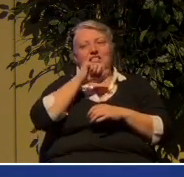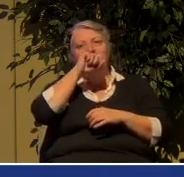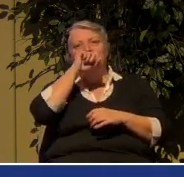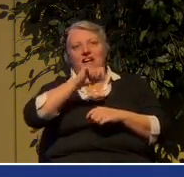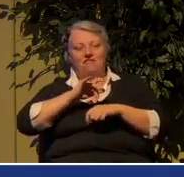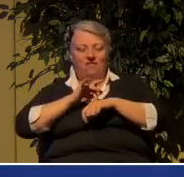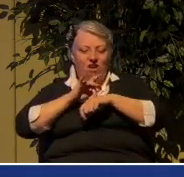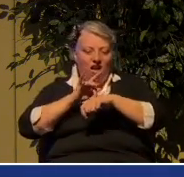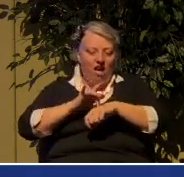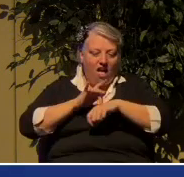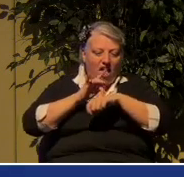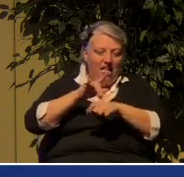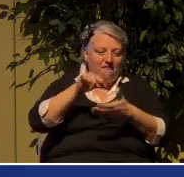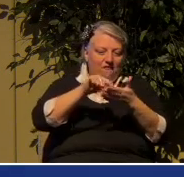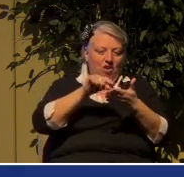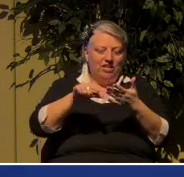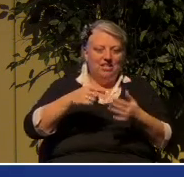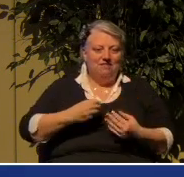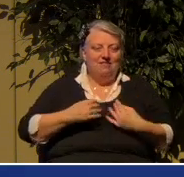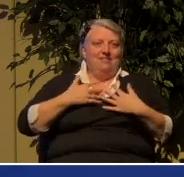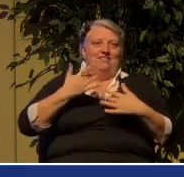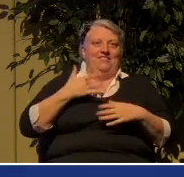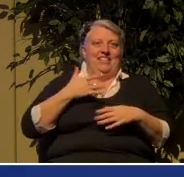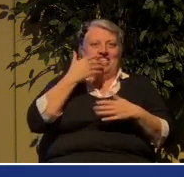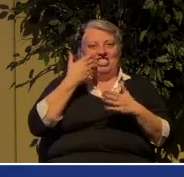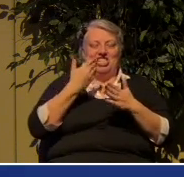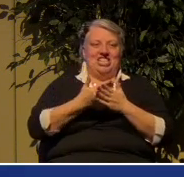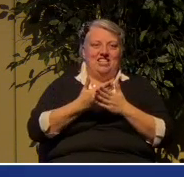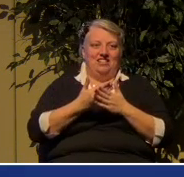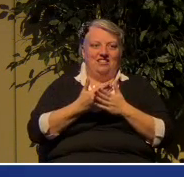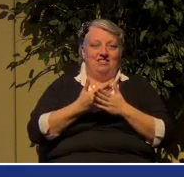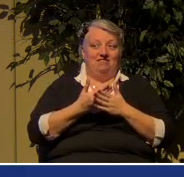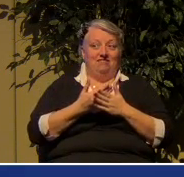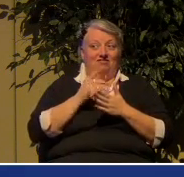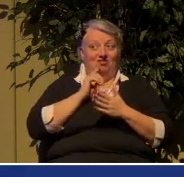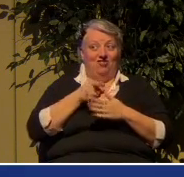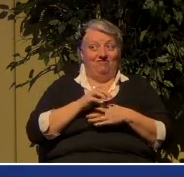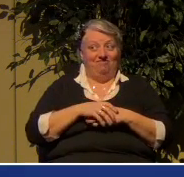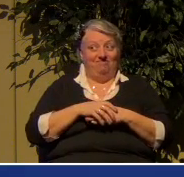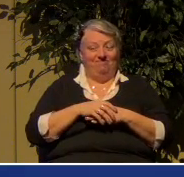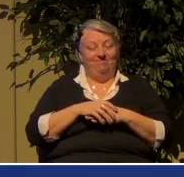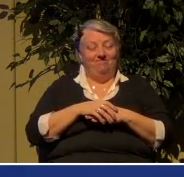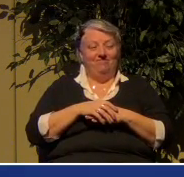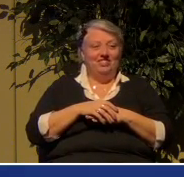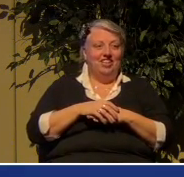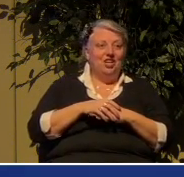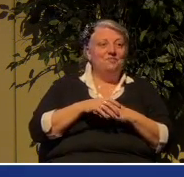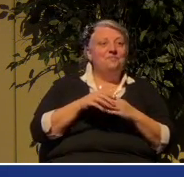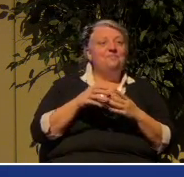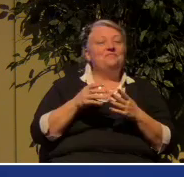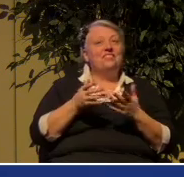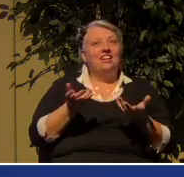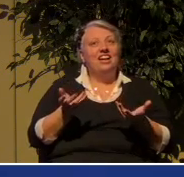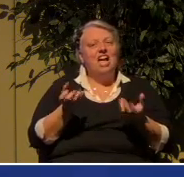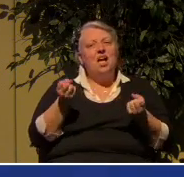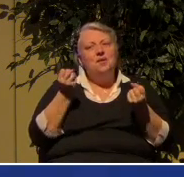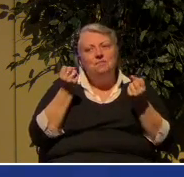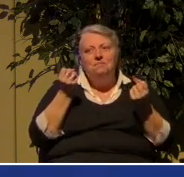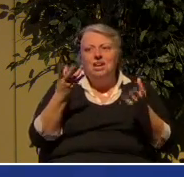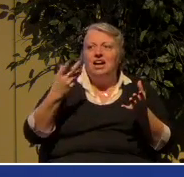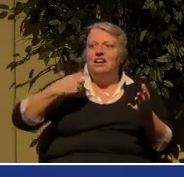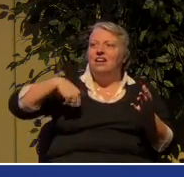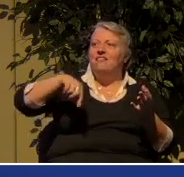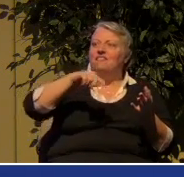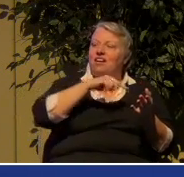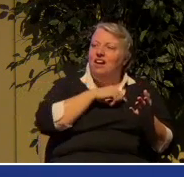passages that make us feel good. True? And how many of us, when we're